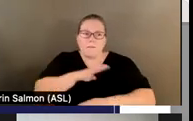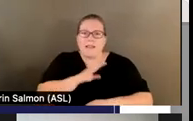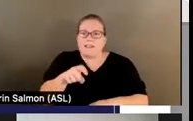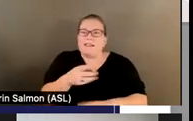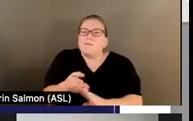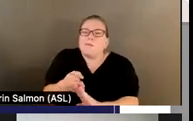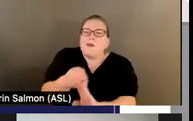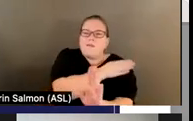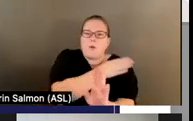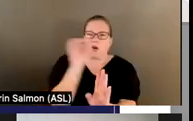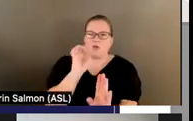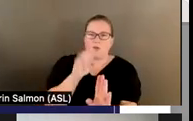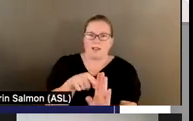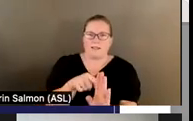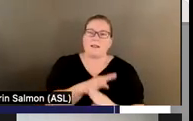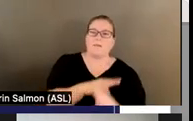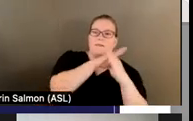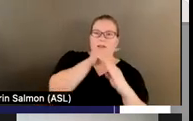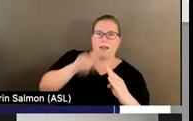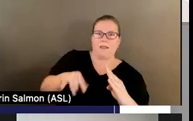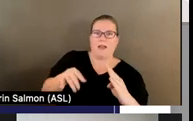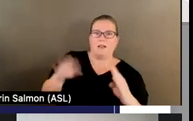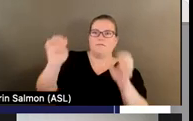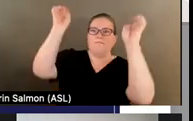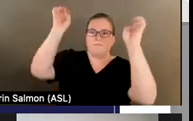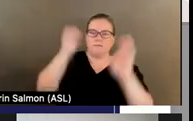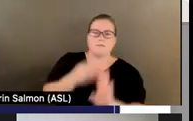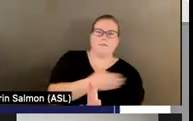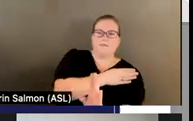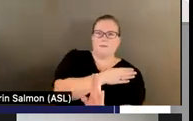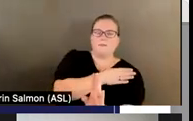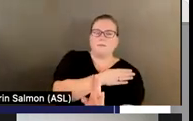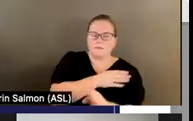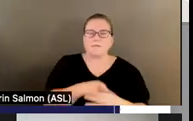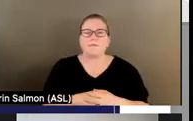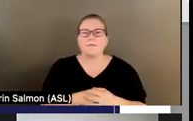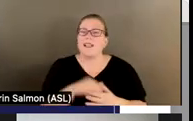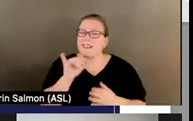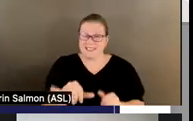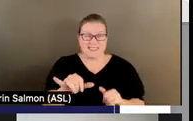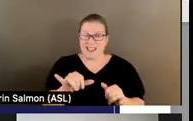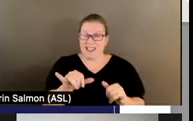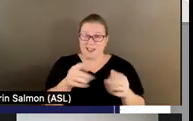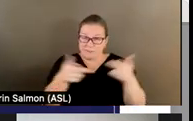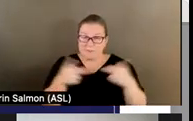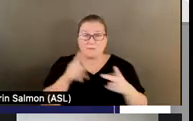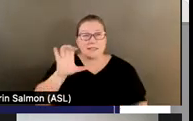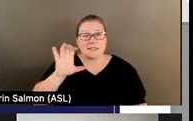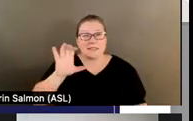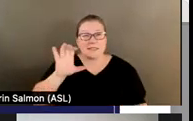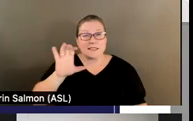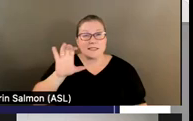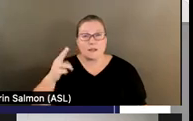by preventing crisis. The same CCBHC can also serve as a home for behavioral health care for individuals.